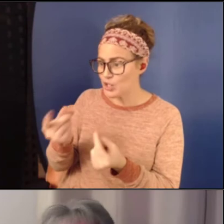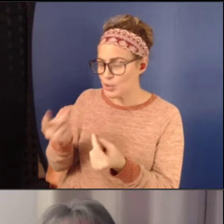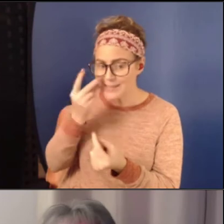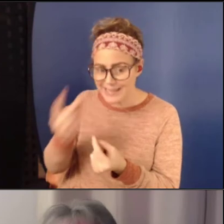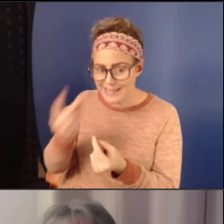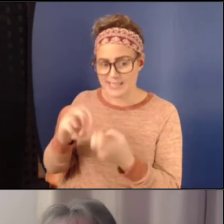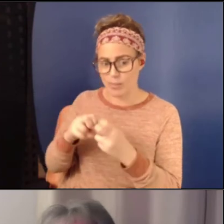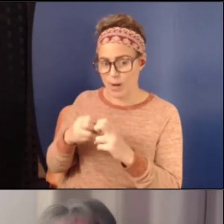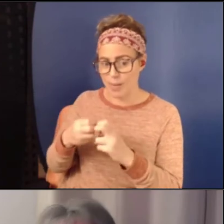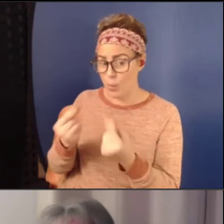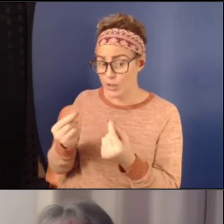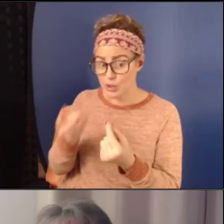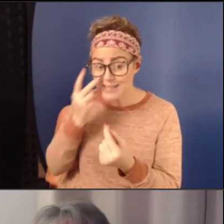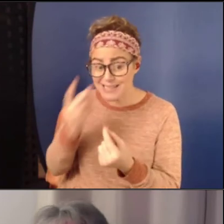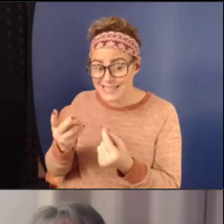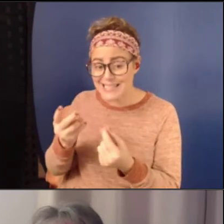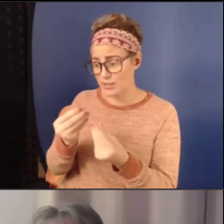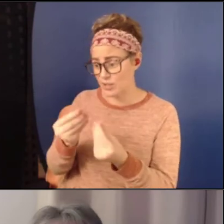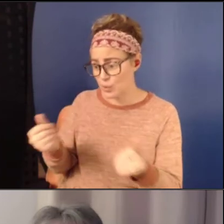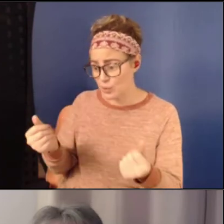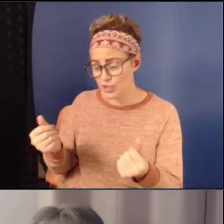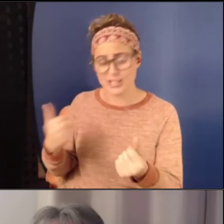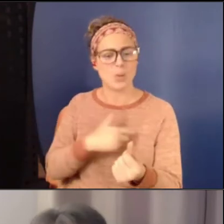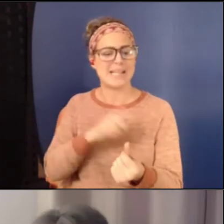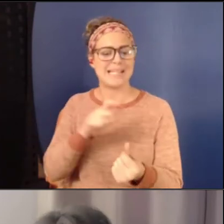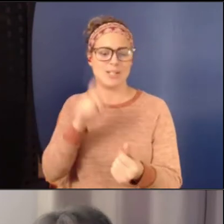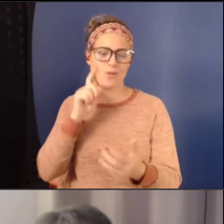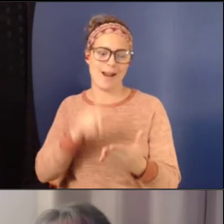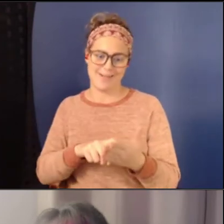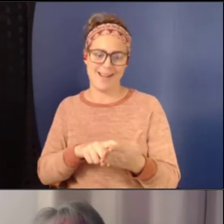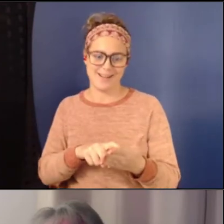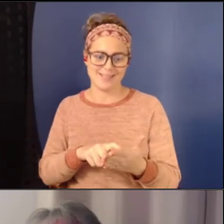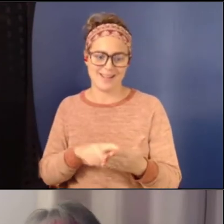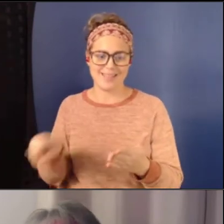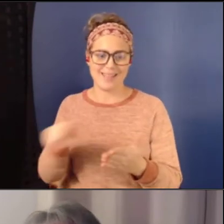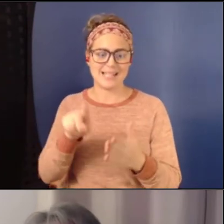We really need to recognize that they need to shape